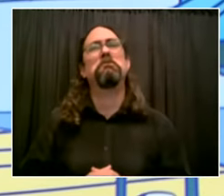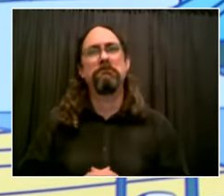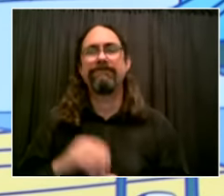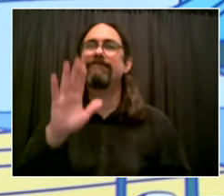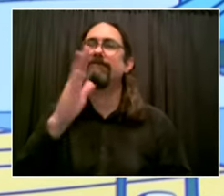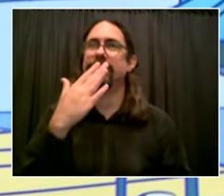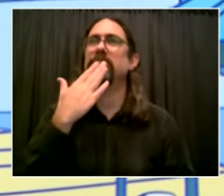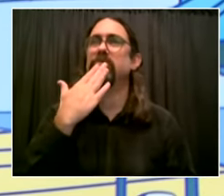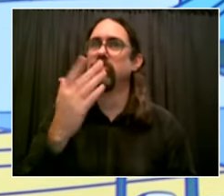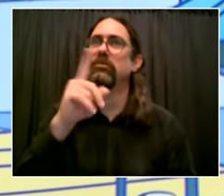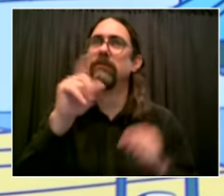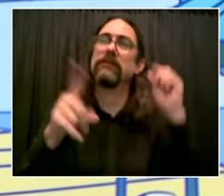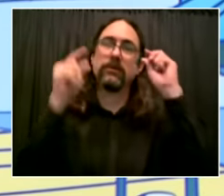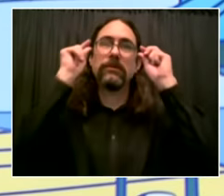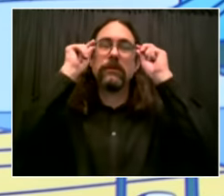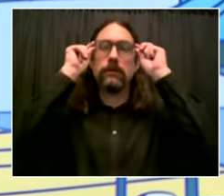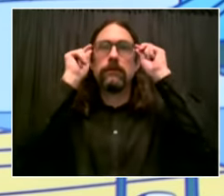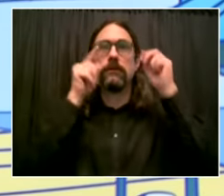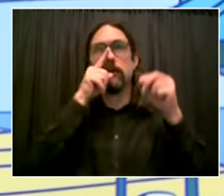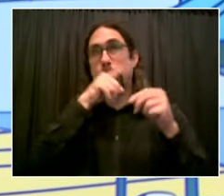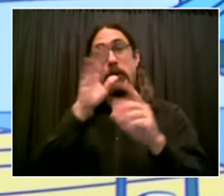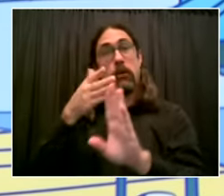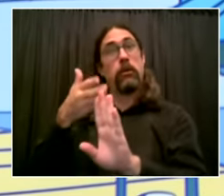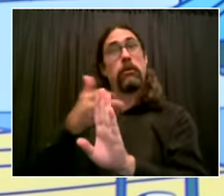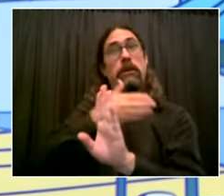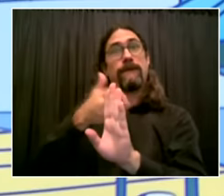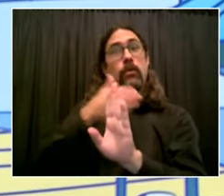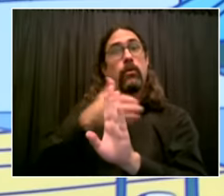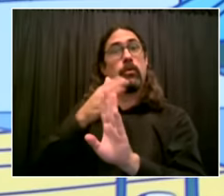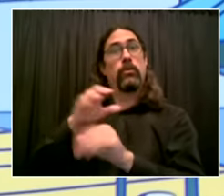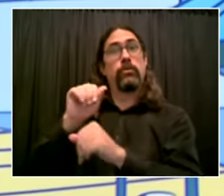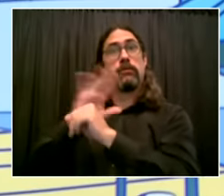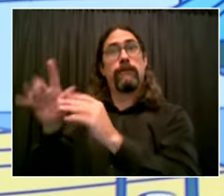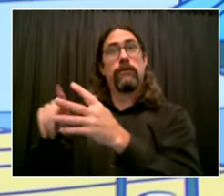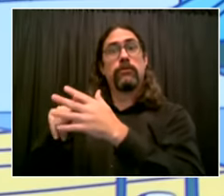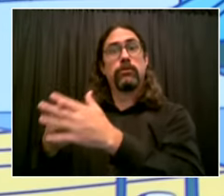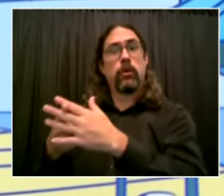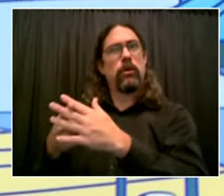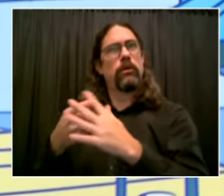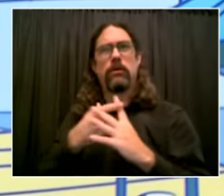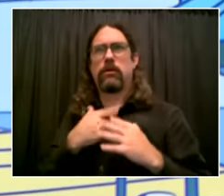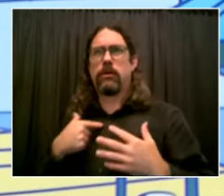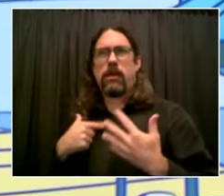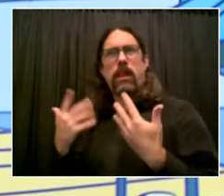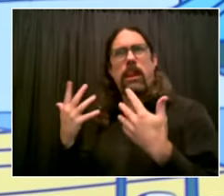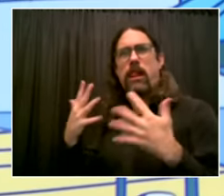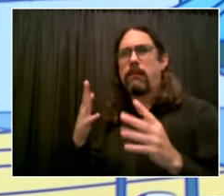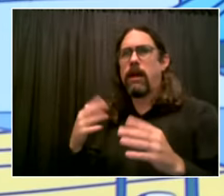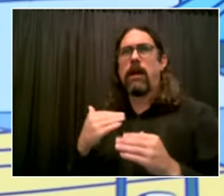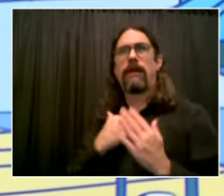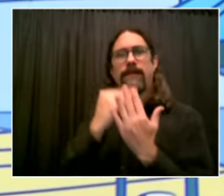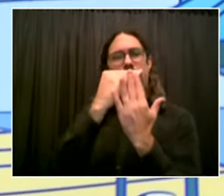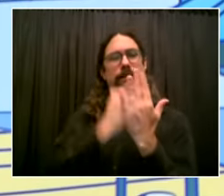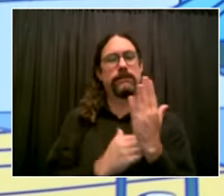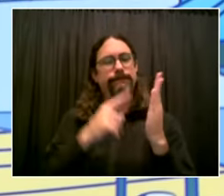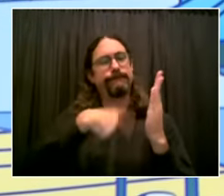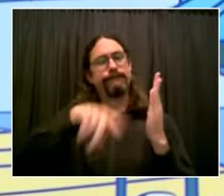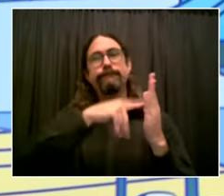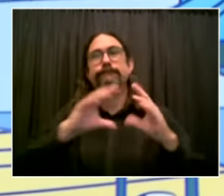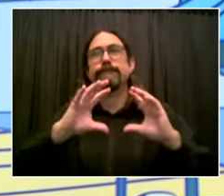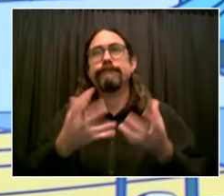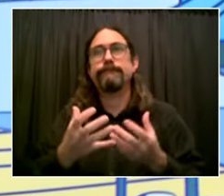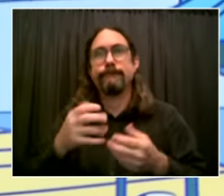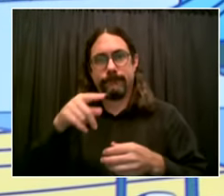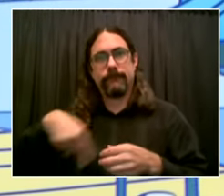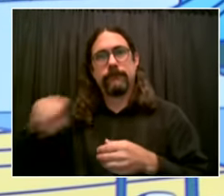in-home instruction a very small group very small number i want to be very clear a very small number of kids